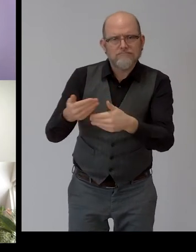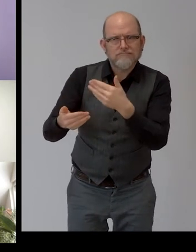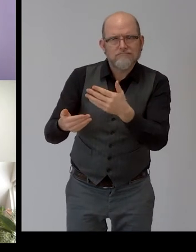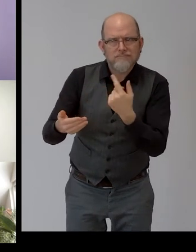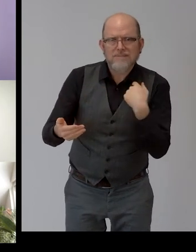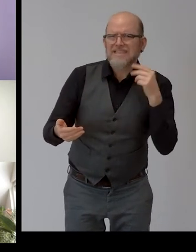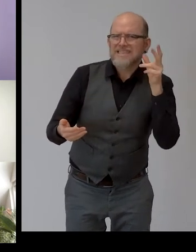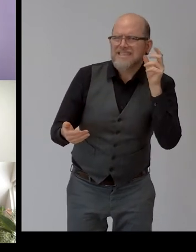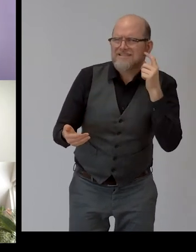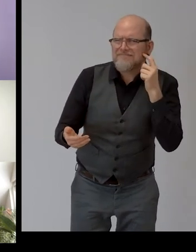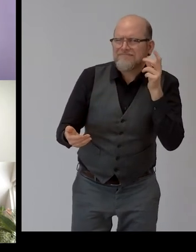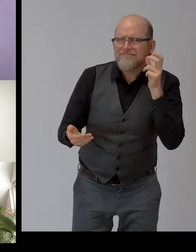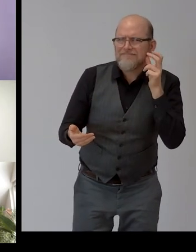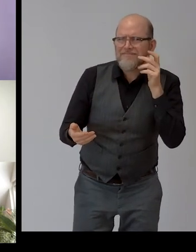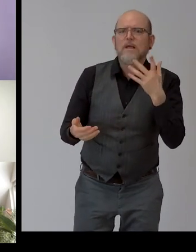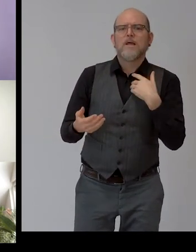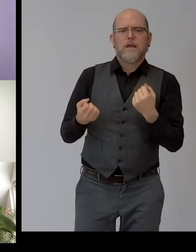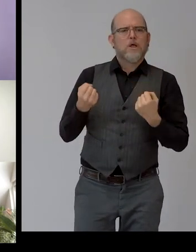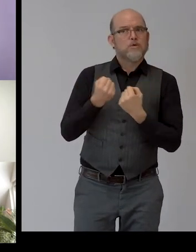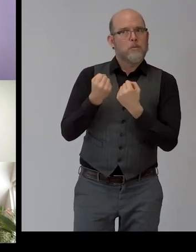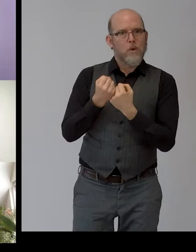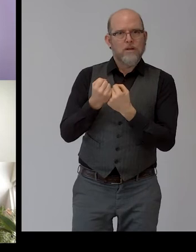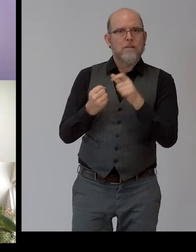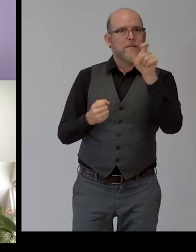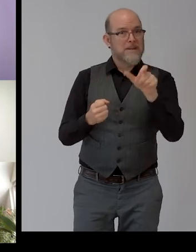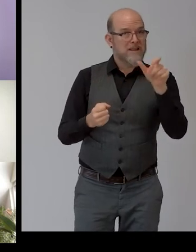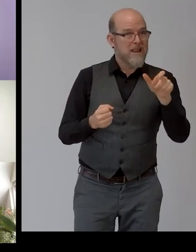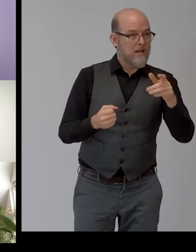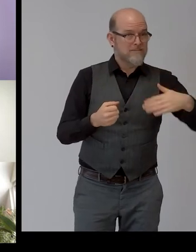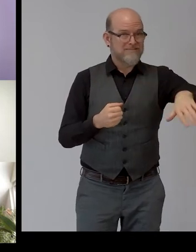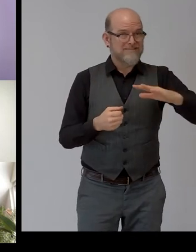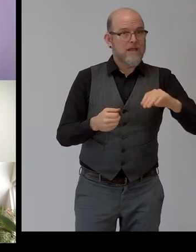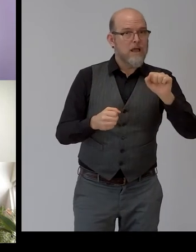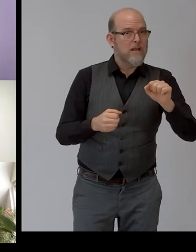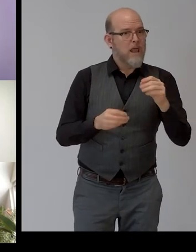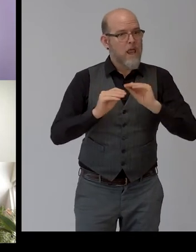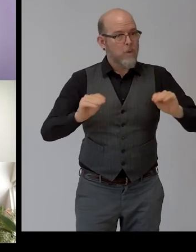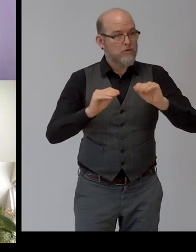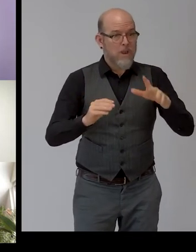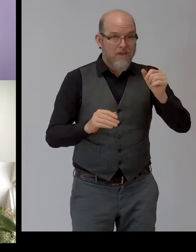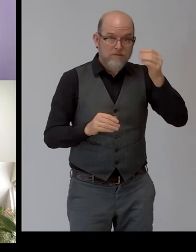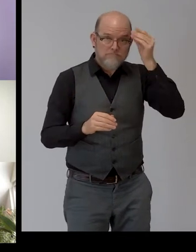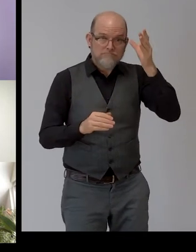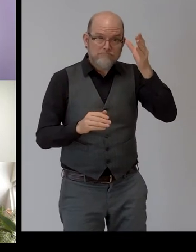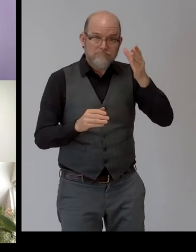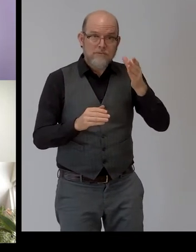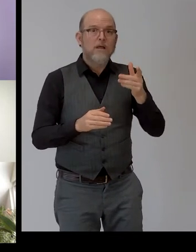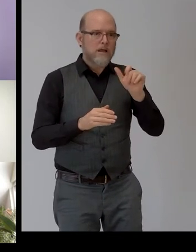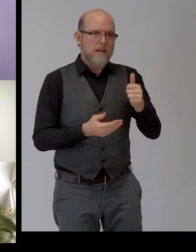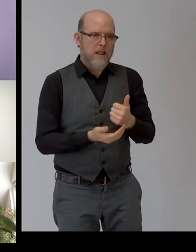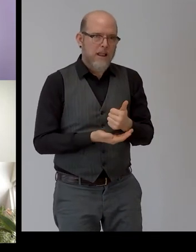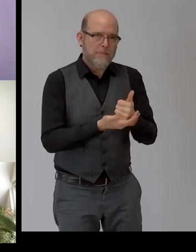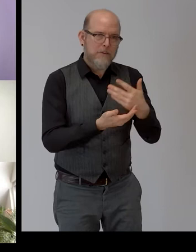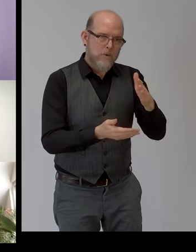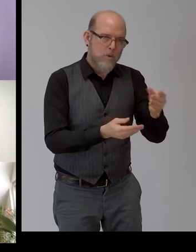higher education with disabilities to align with our education. So our uniqueness is to